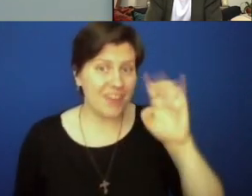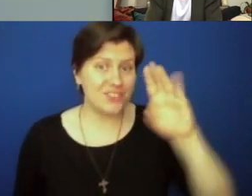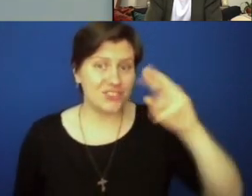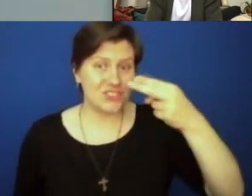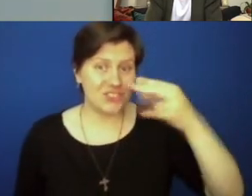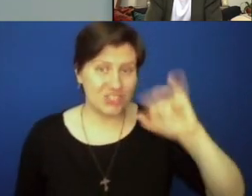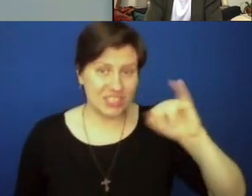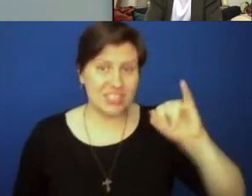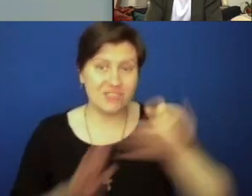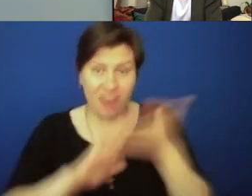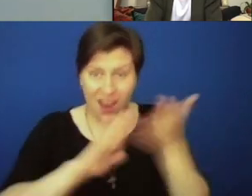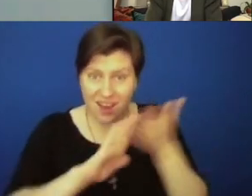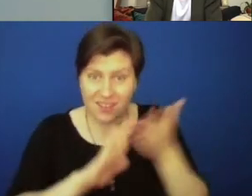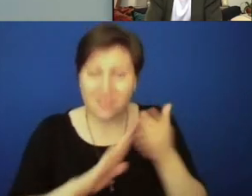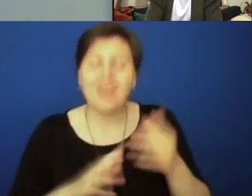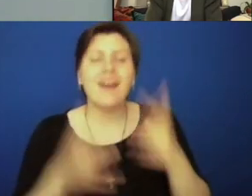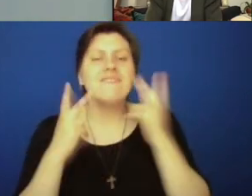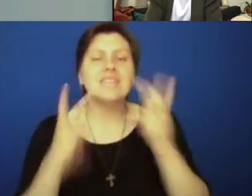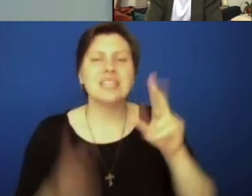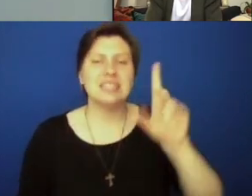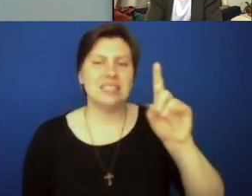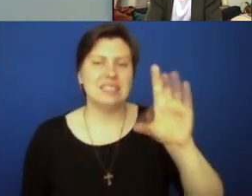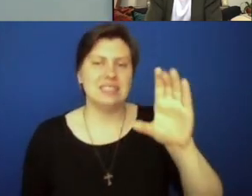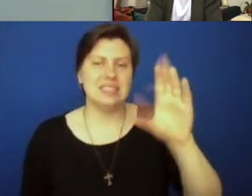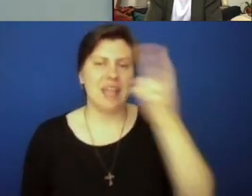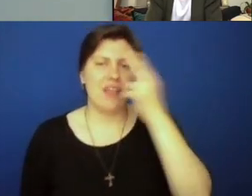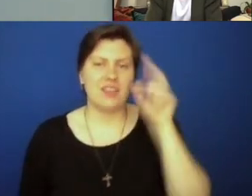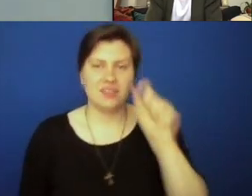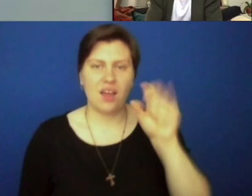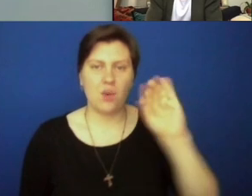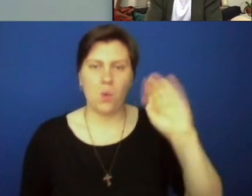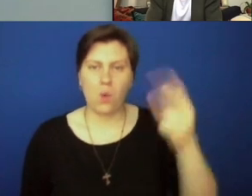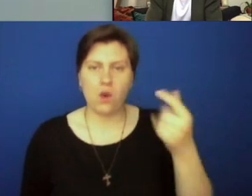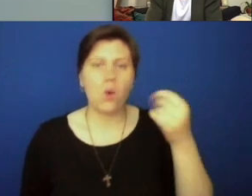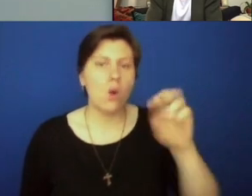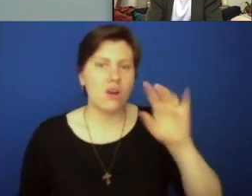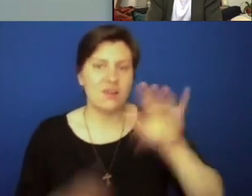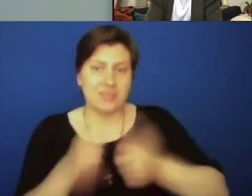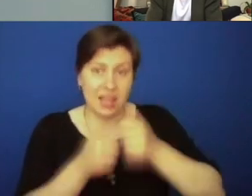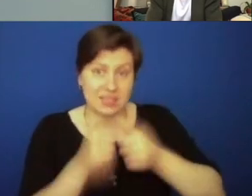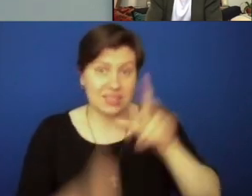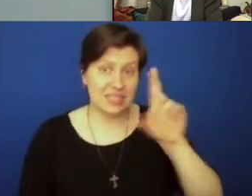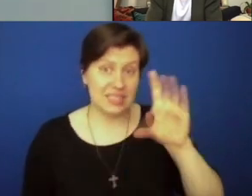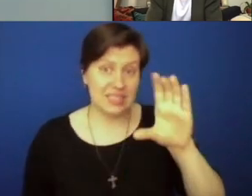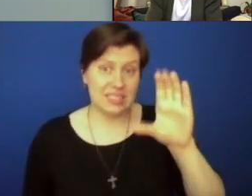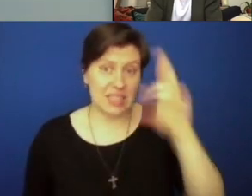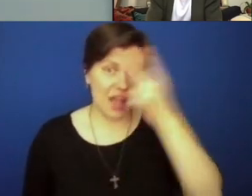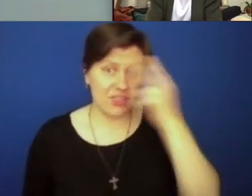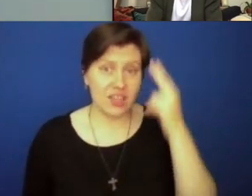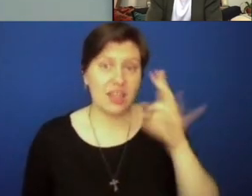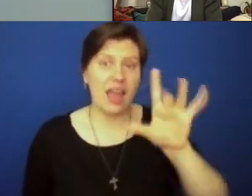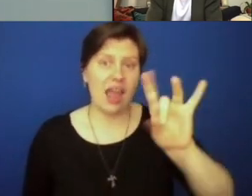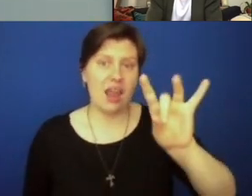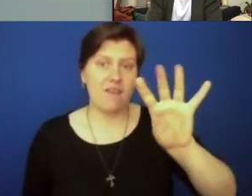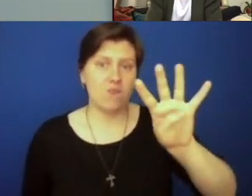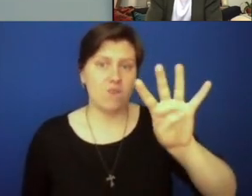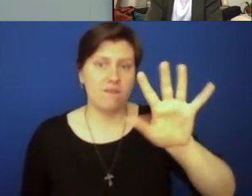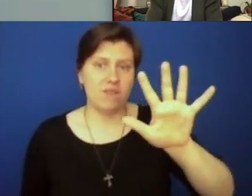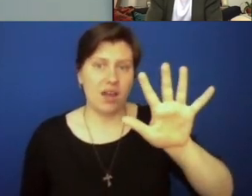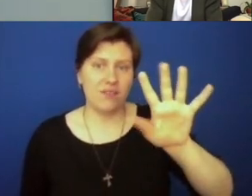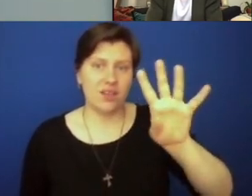color, visit dccatholic.org or text DCCATHOLIC, no spaces, to